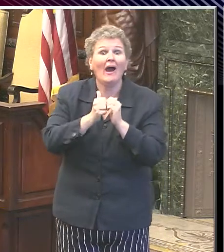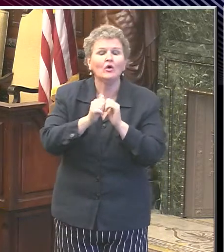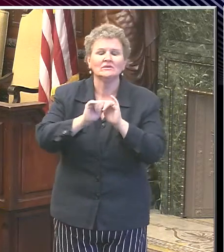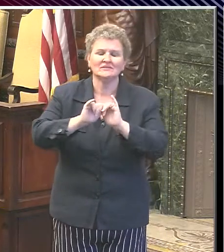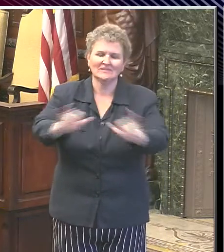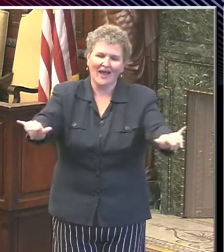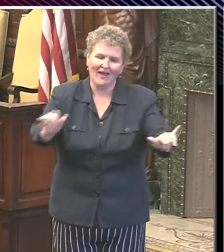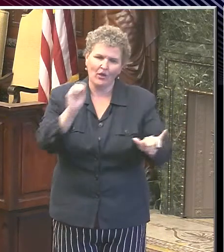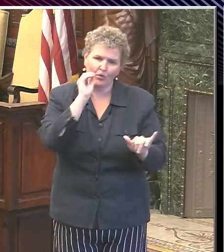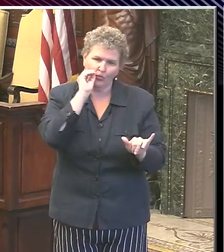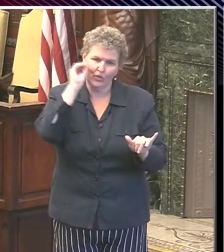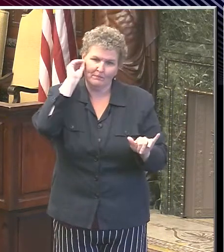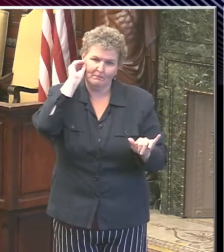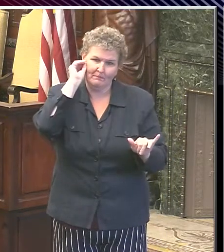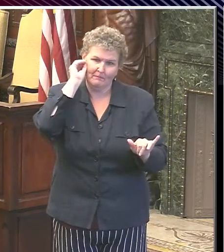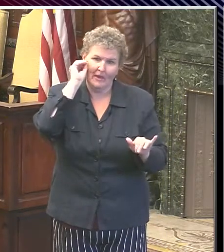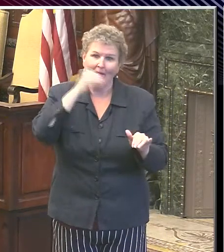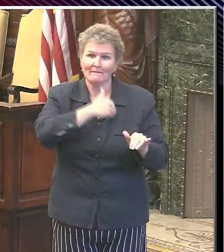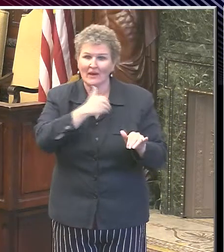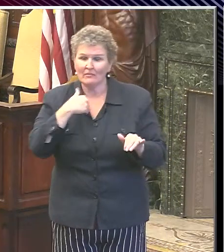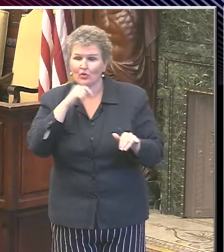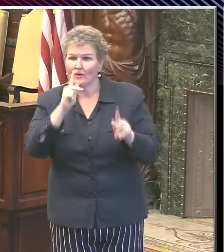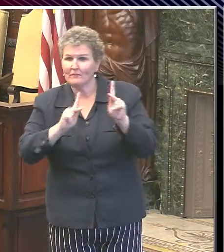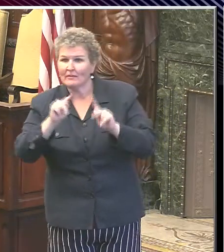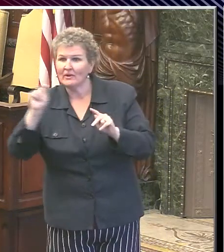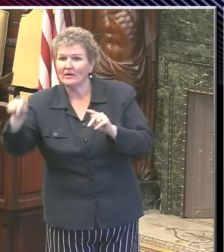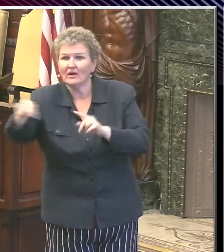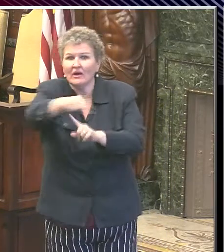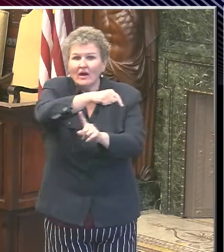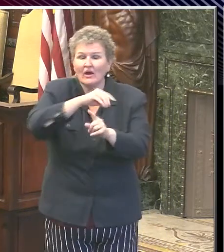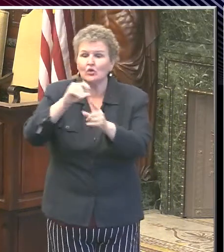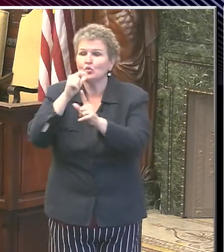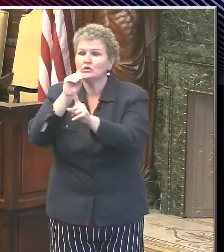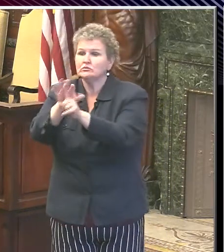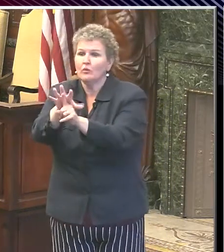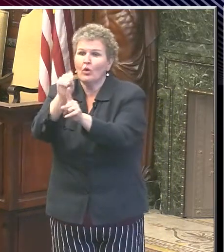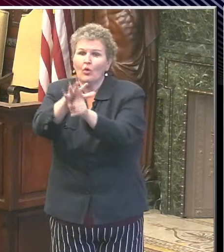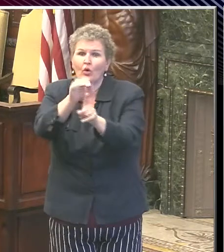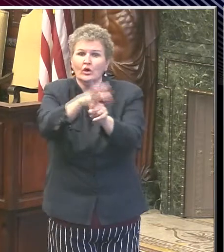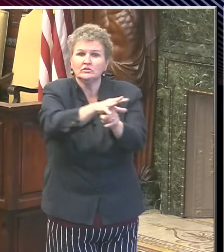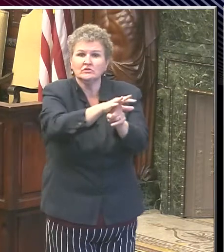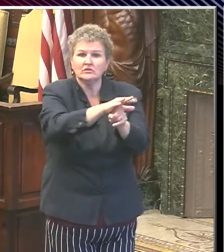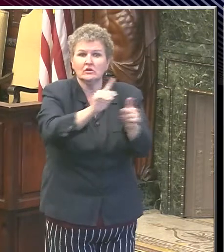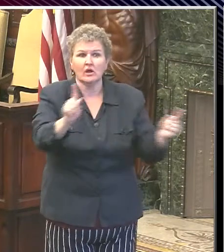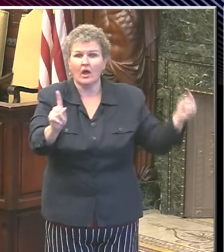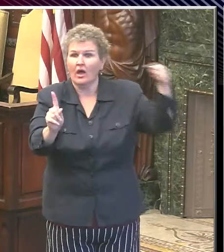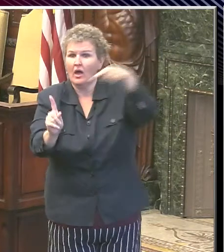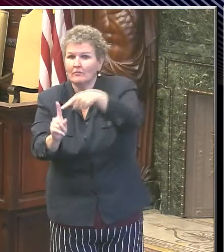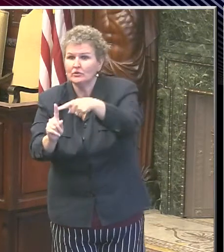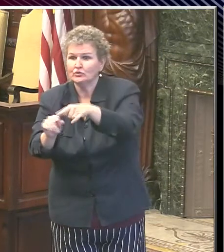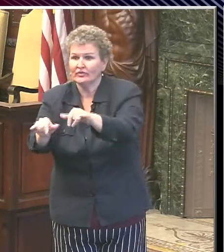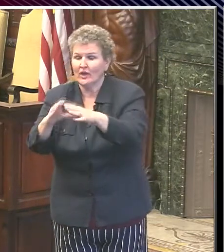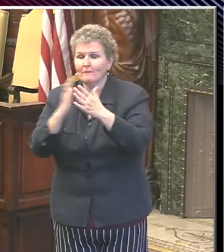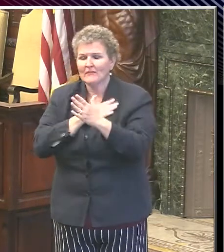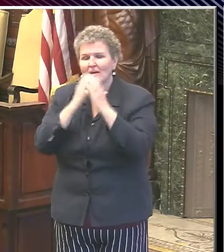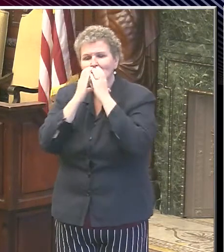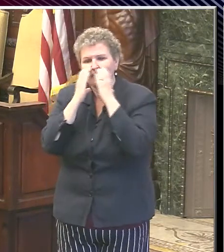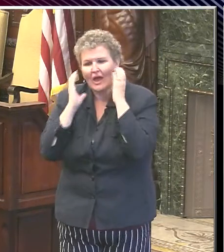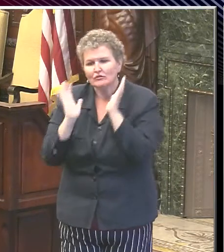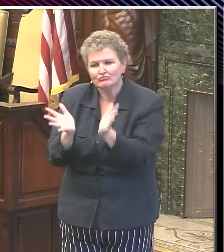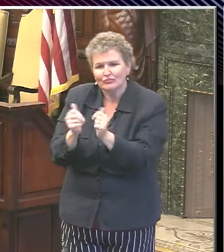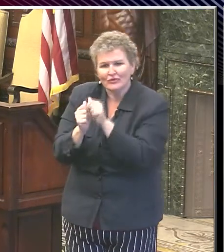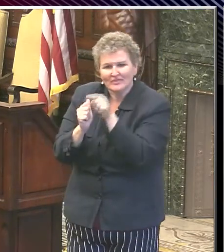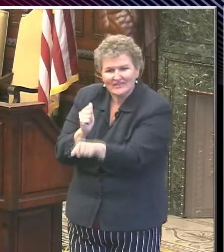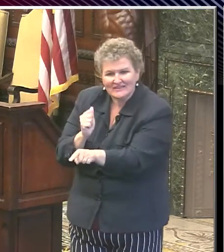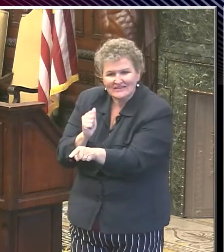household who are out and about and might be exposed to the virus. They should wear a mask when they're out and about. And when they come back in, you do not want to be exposed to them.